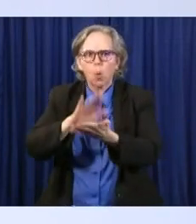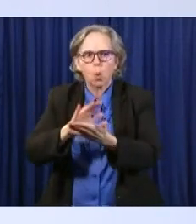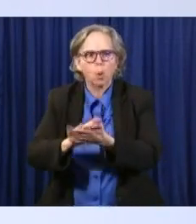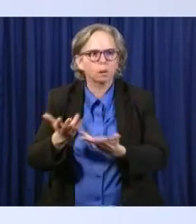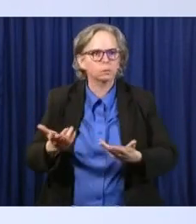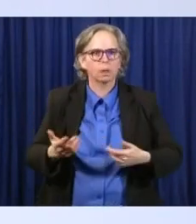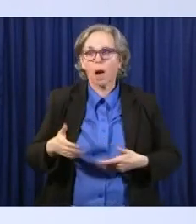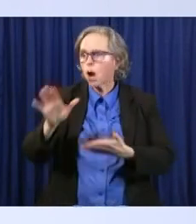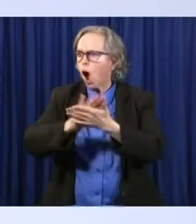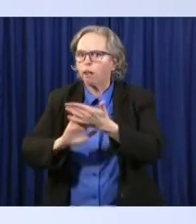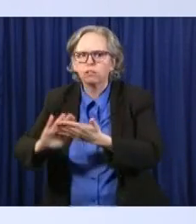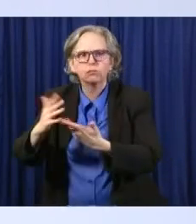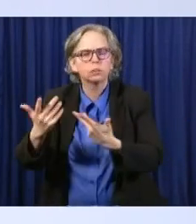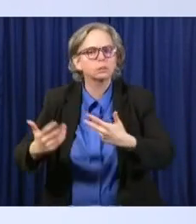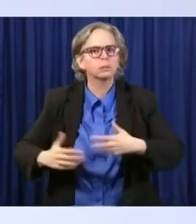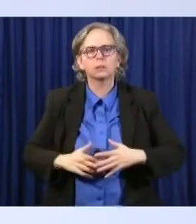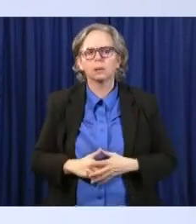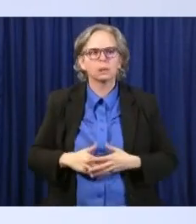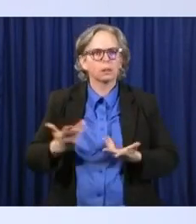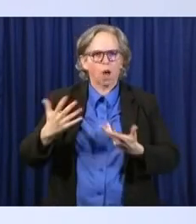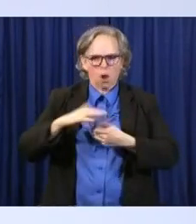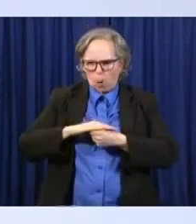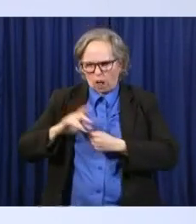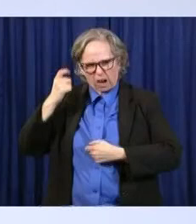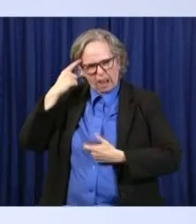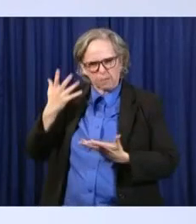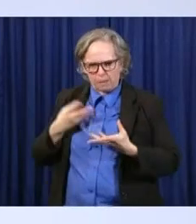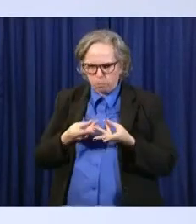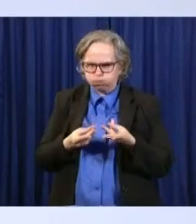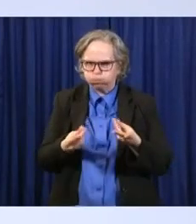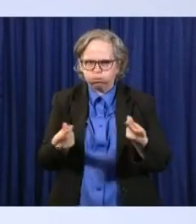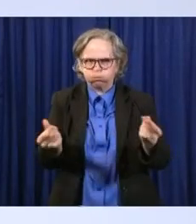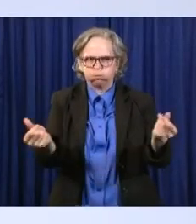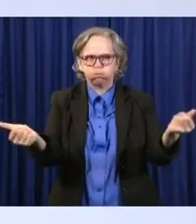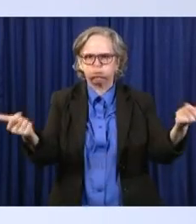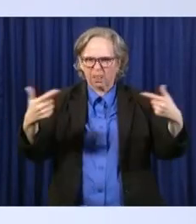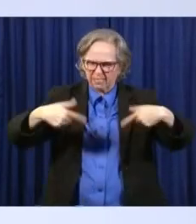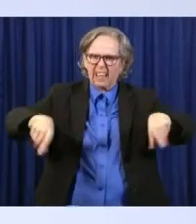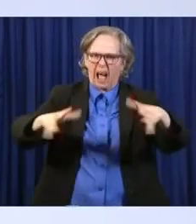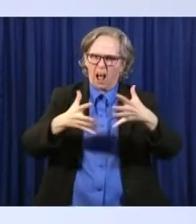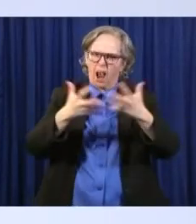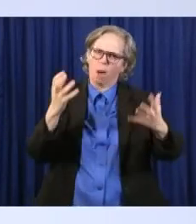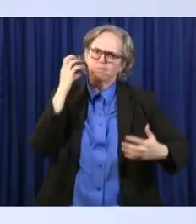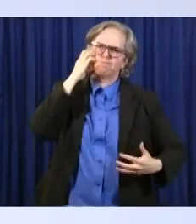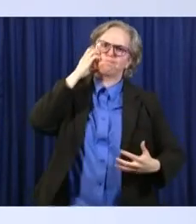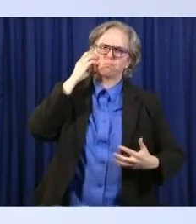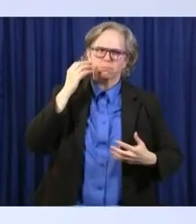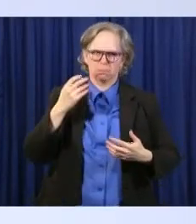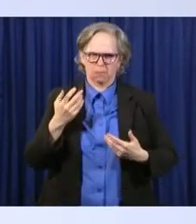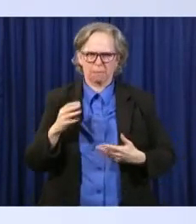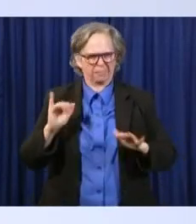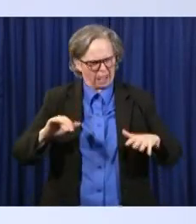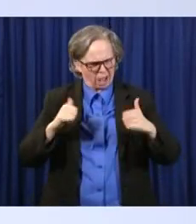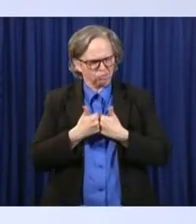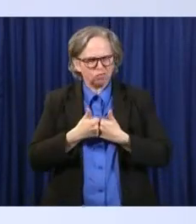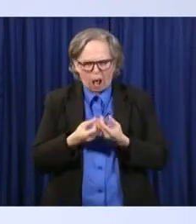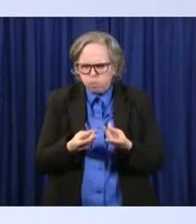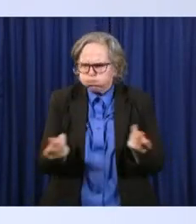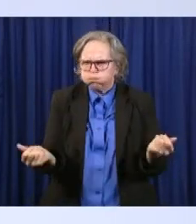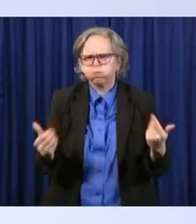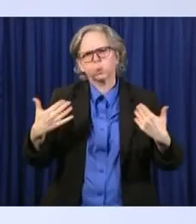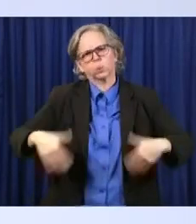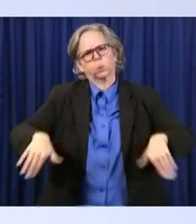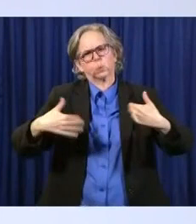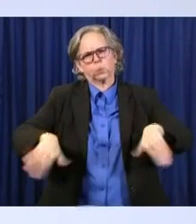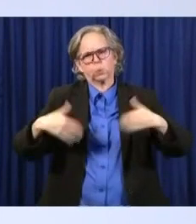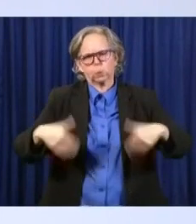education and for local government. And that's the challenge that we have. That's why when you see money that gets cut from